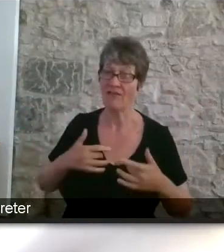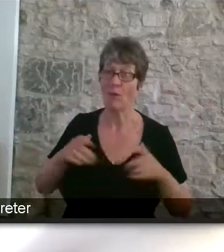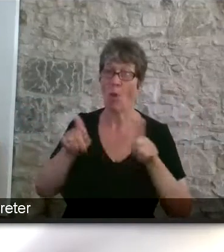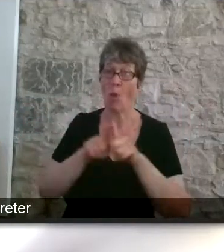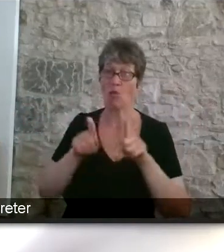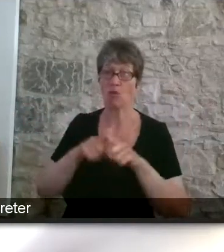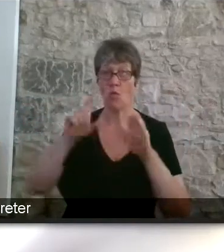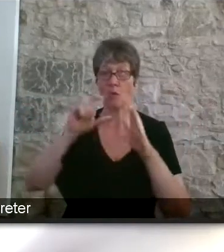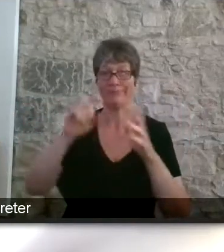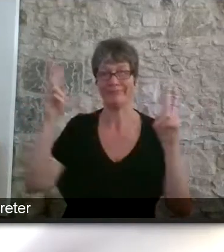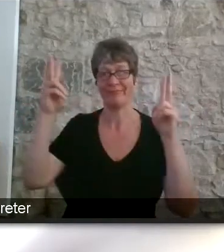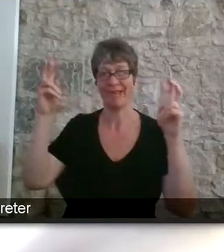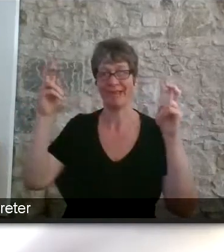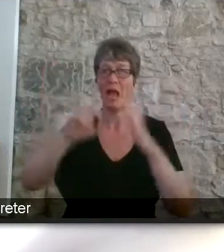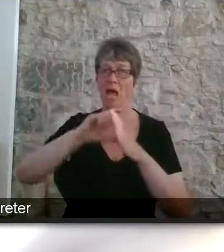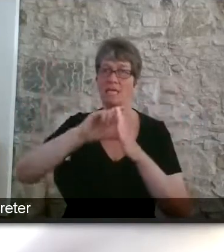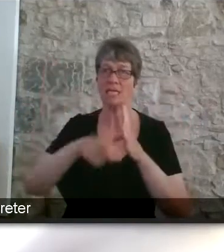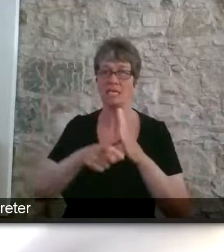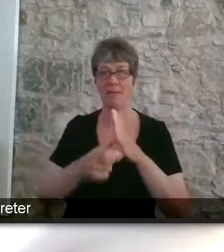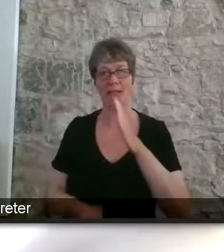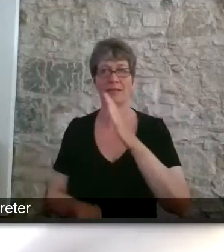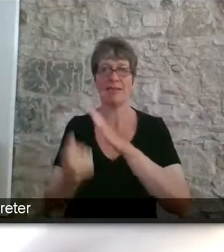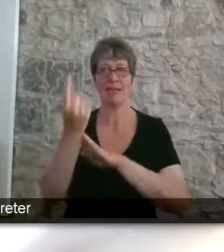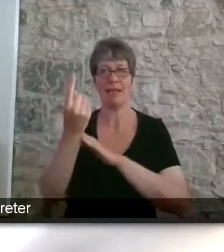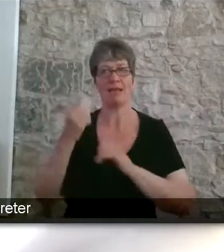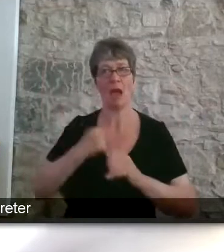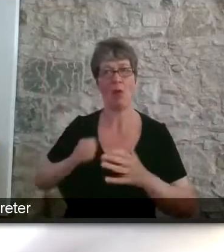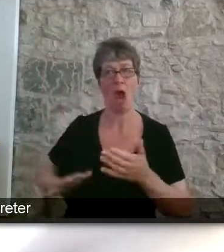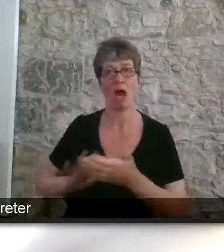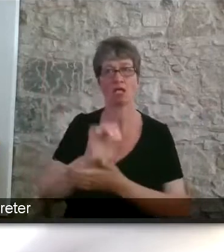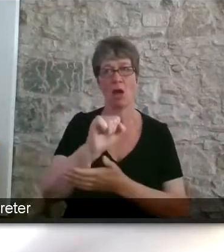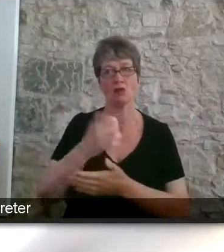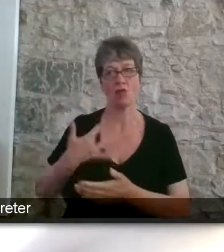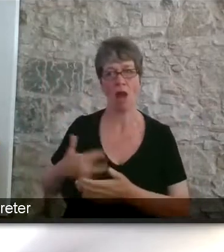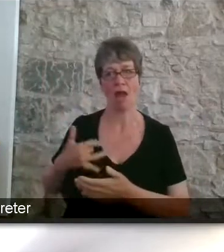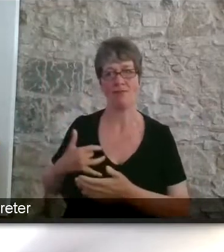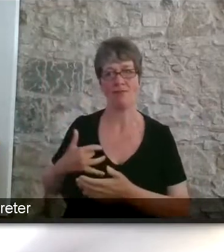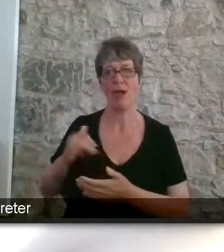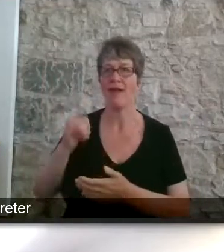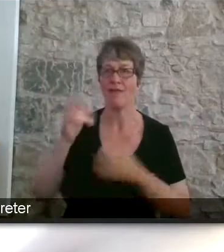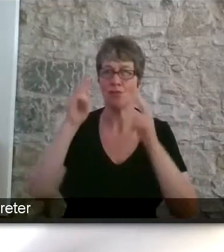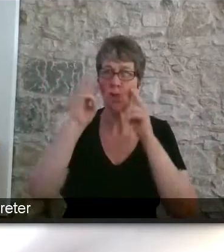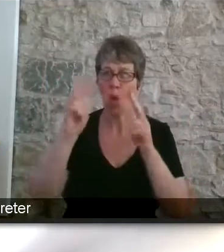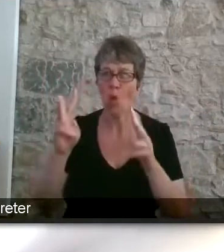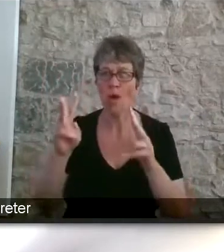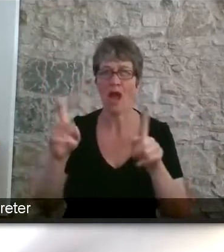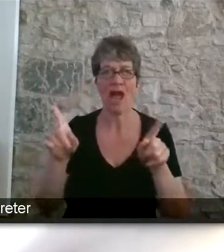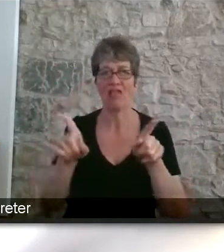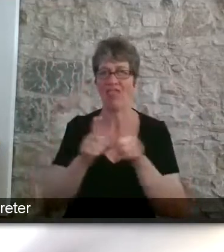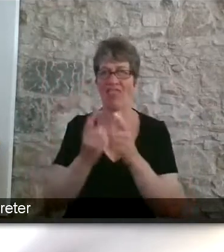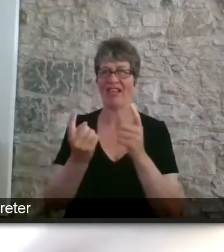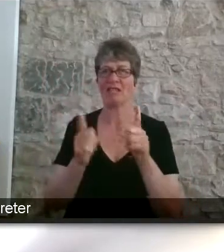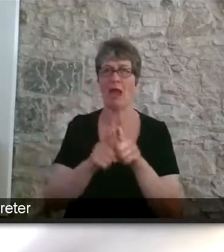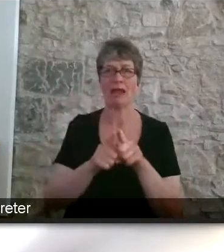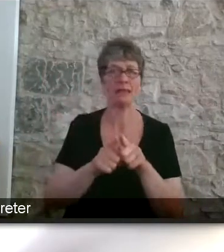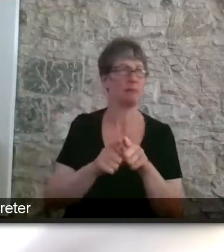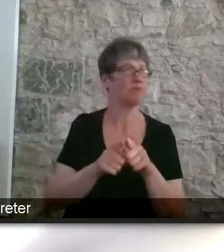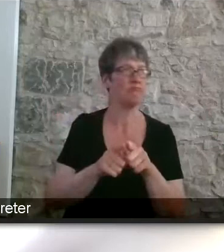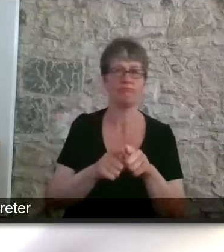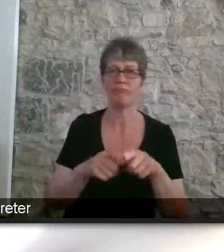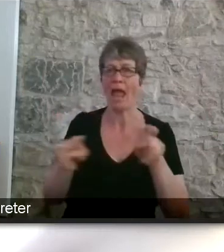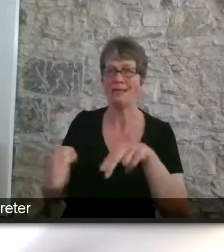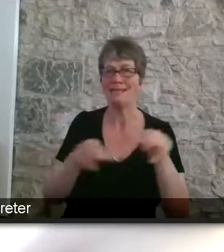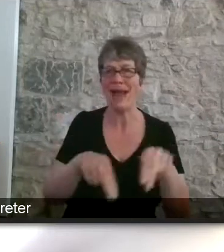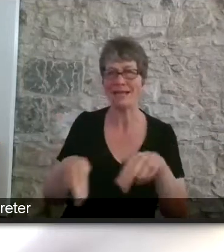so you know on baking contests or dancing contests on television on Gogglebox you know you see disabled people but I don't know